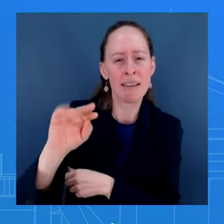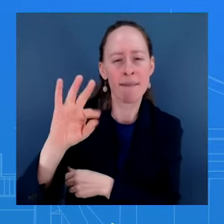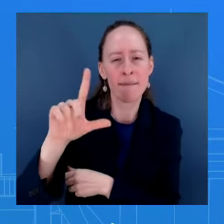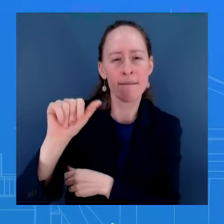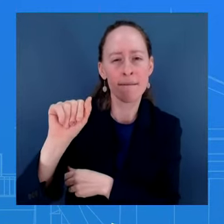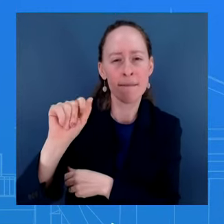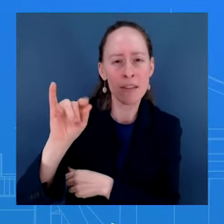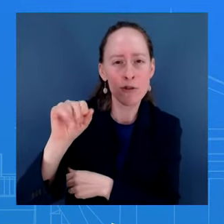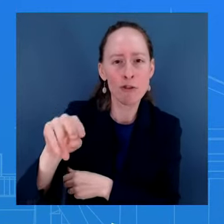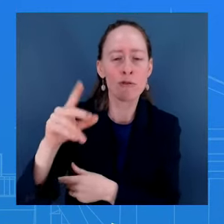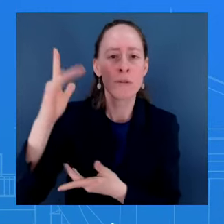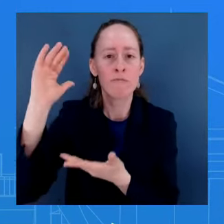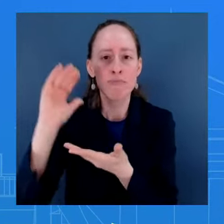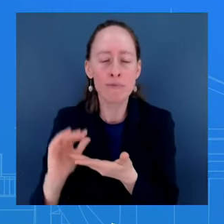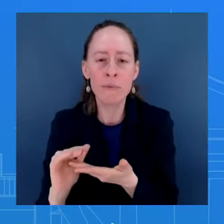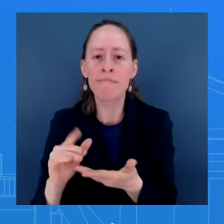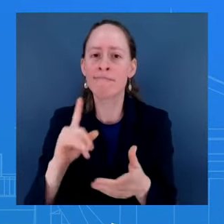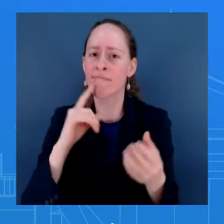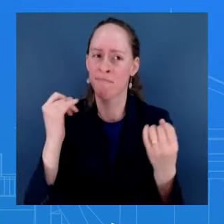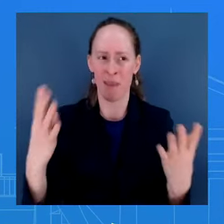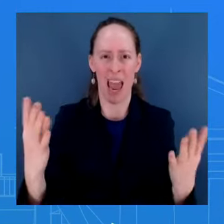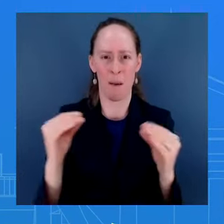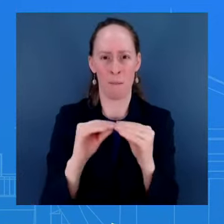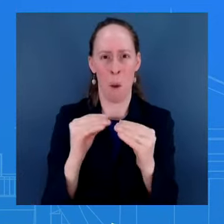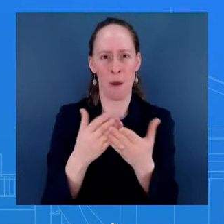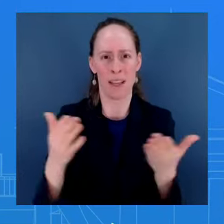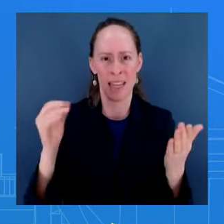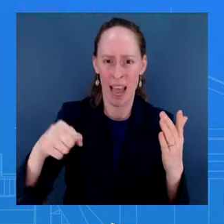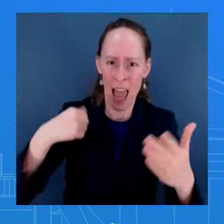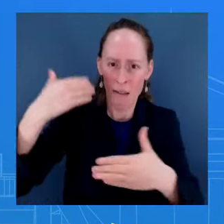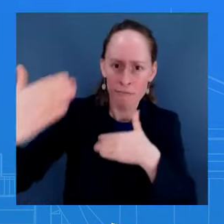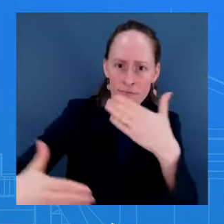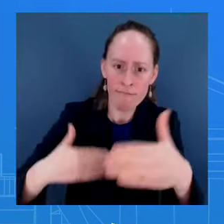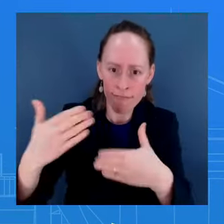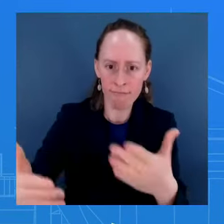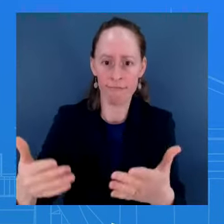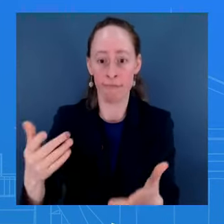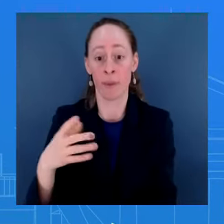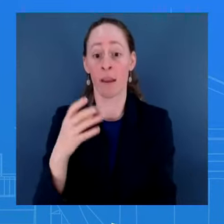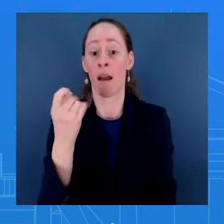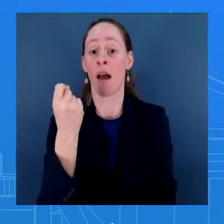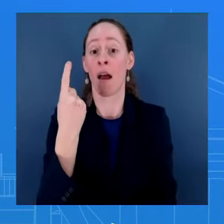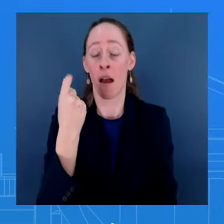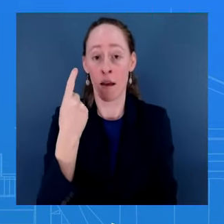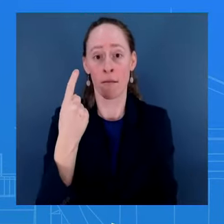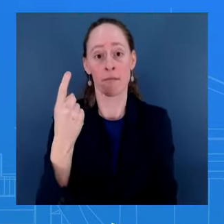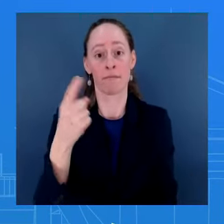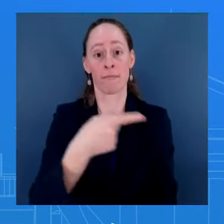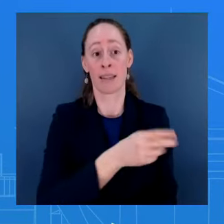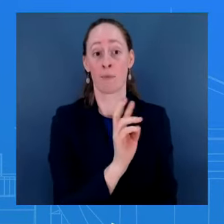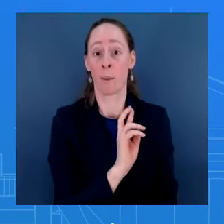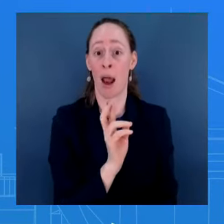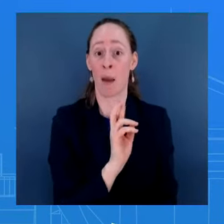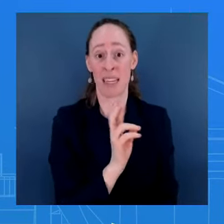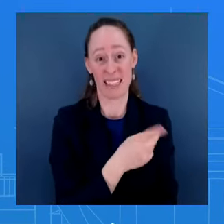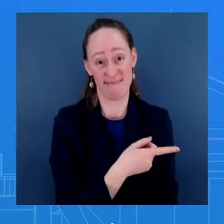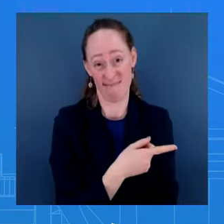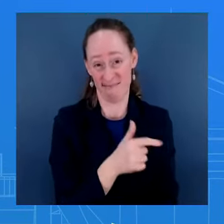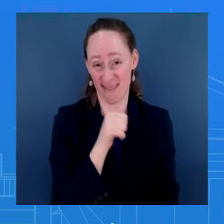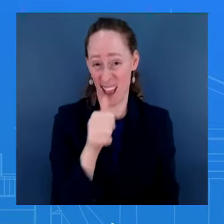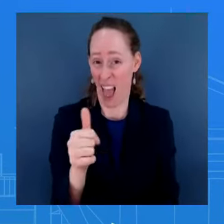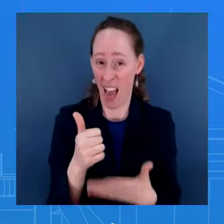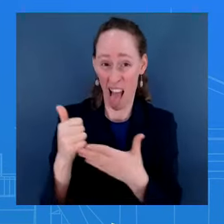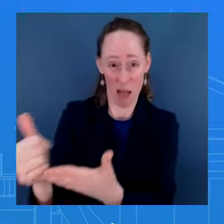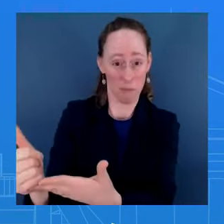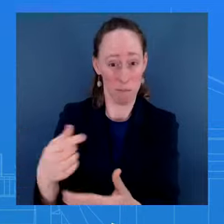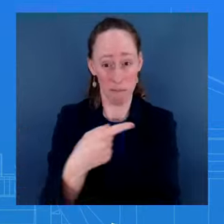Reduction Act, Republicans have tried to claw back. And these are important pieces of legislation that we need to continue to implement and protect. So